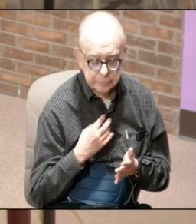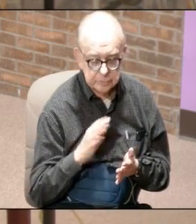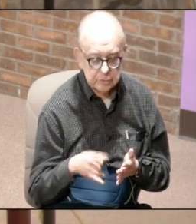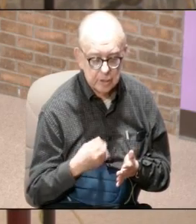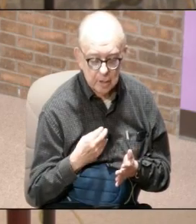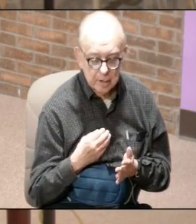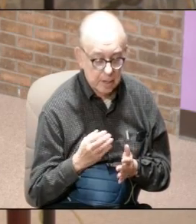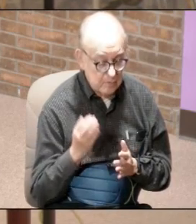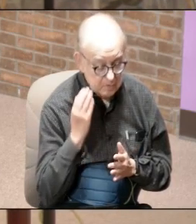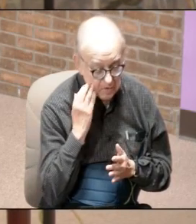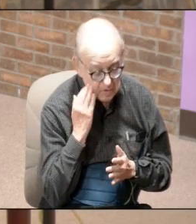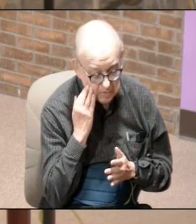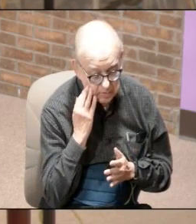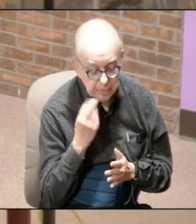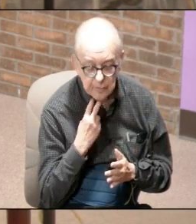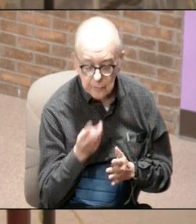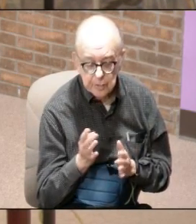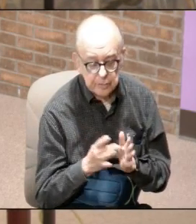the voice of Jesus